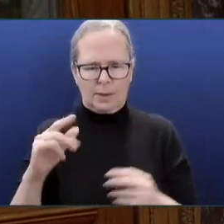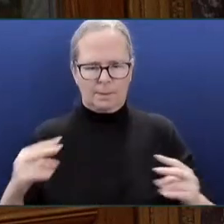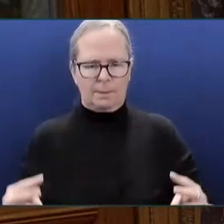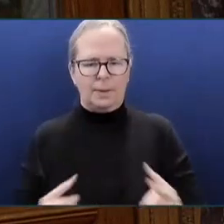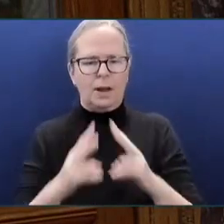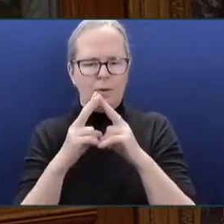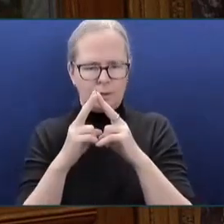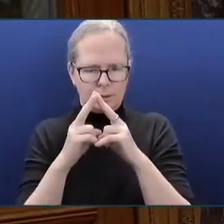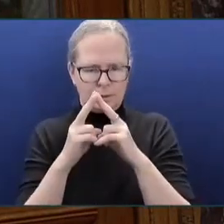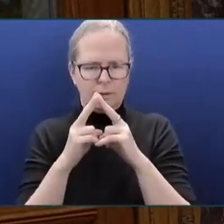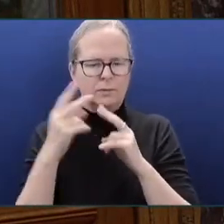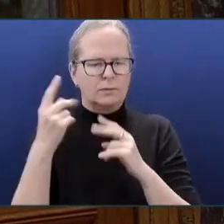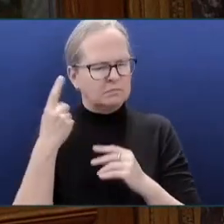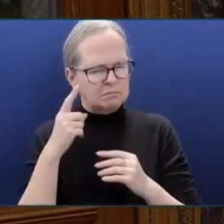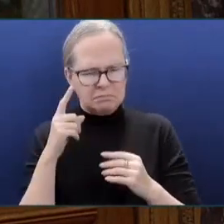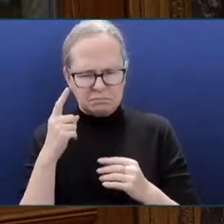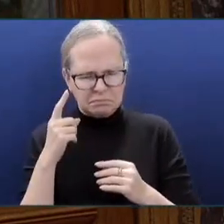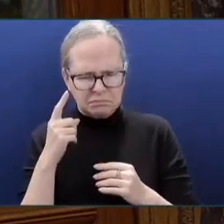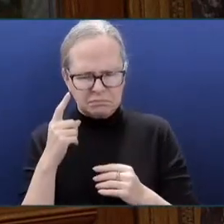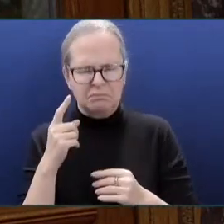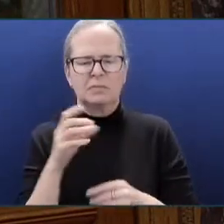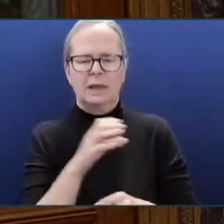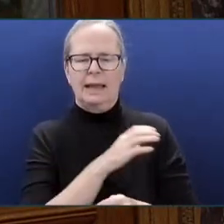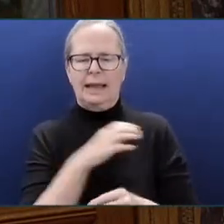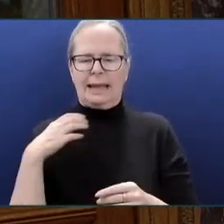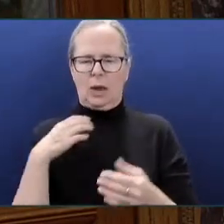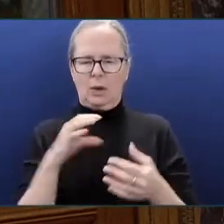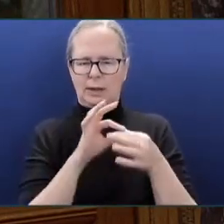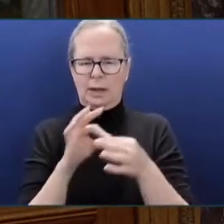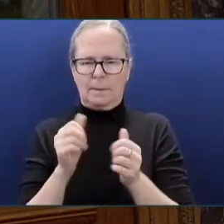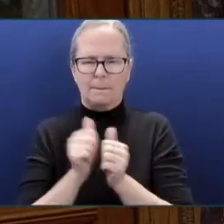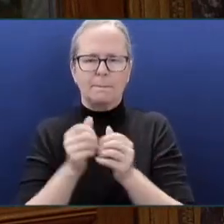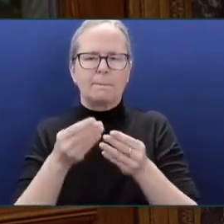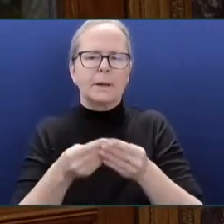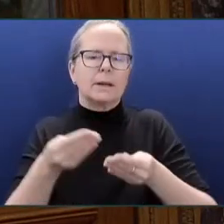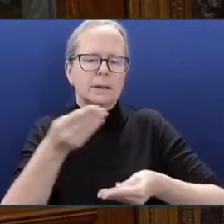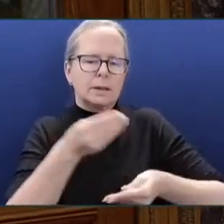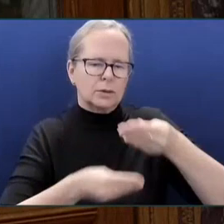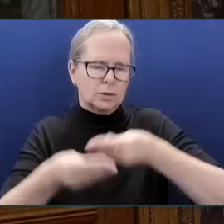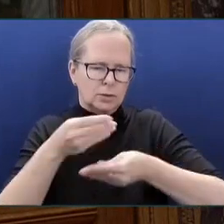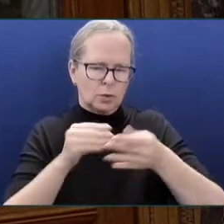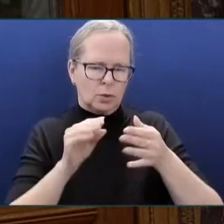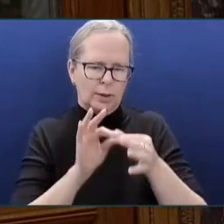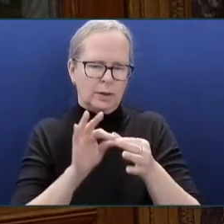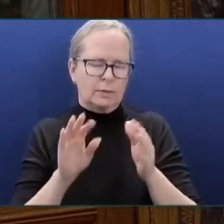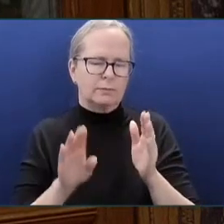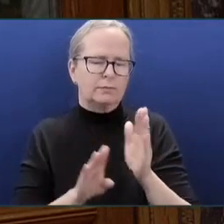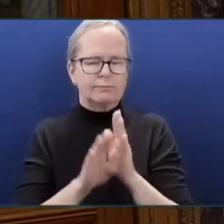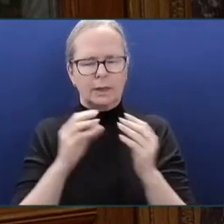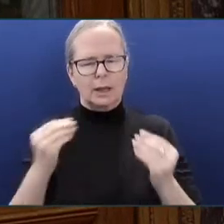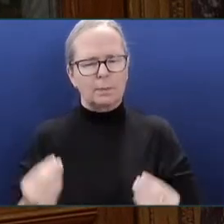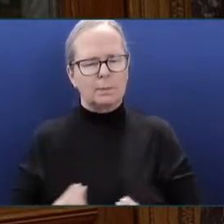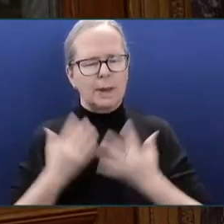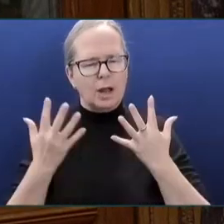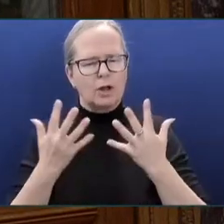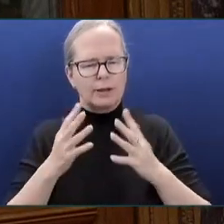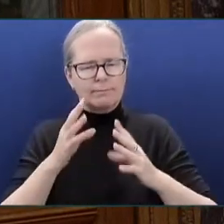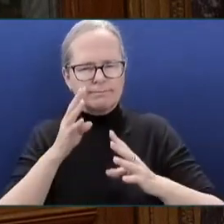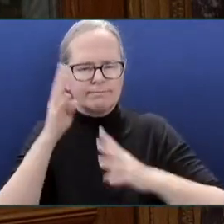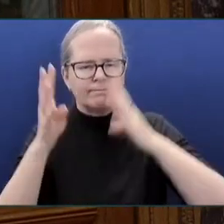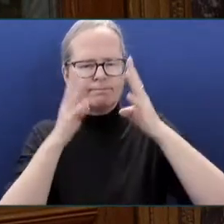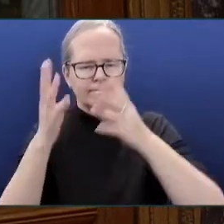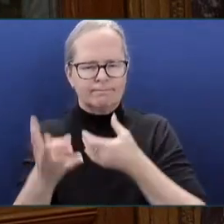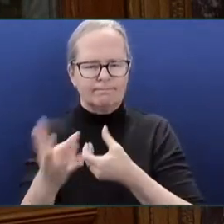Cooperation and Development Summit on Inspiration, Innovation and Inclusion, Shaping Our Future with the Social and